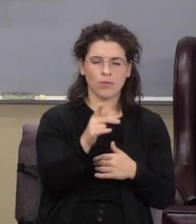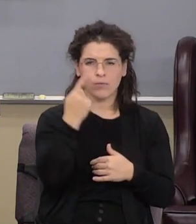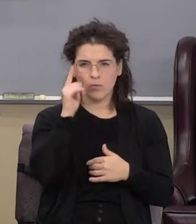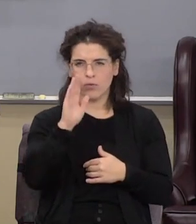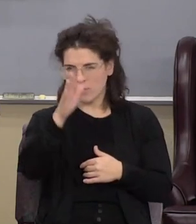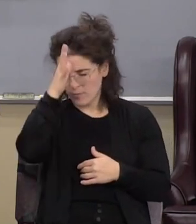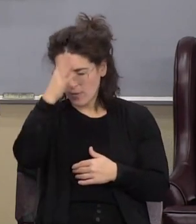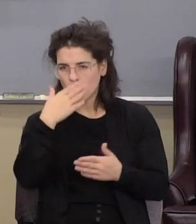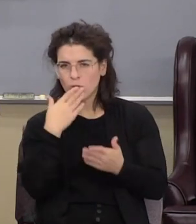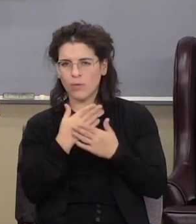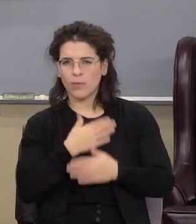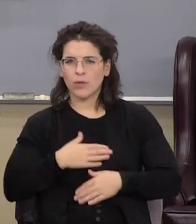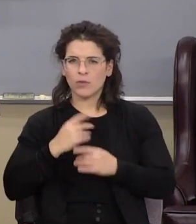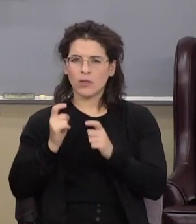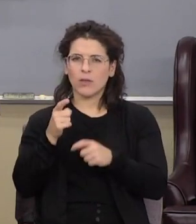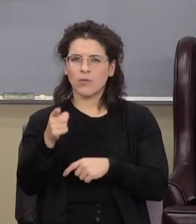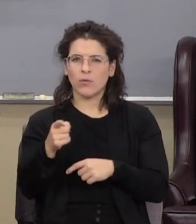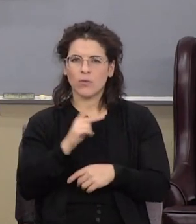the kingdom